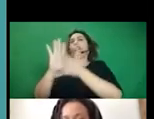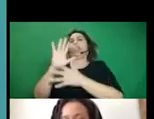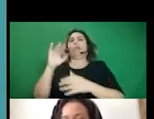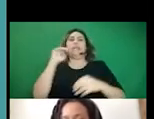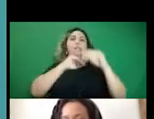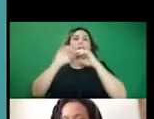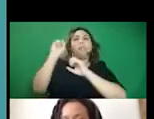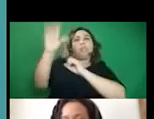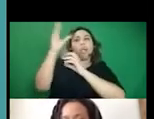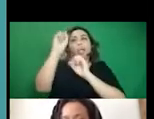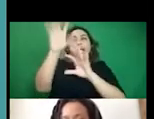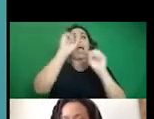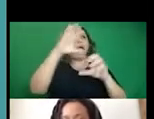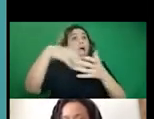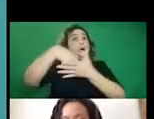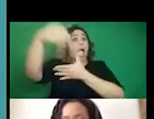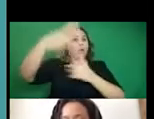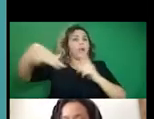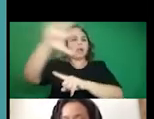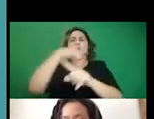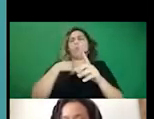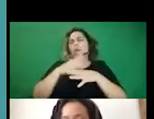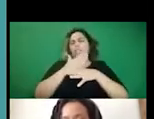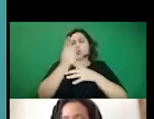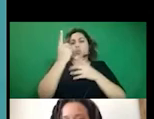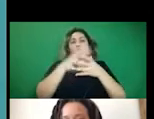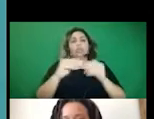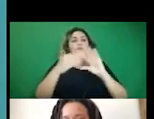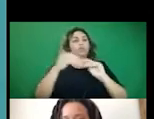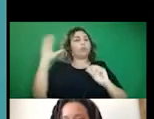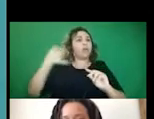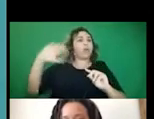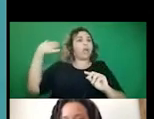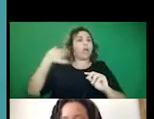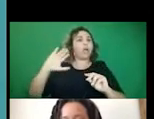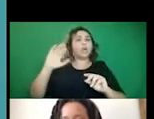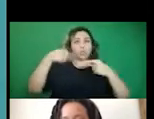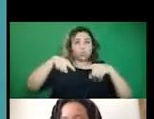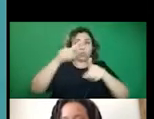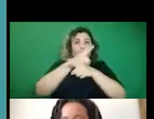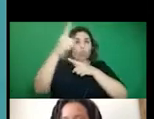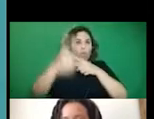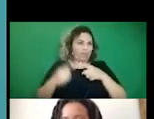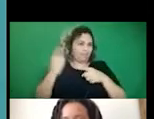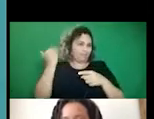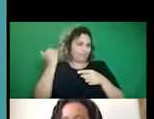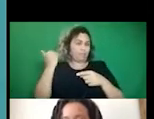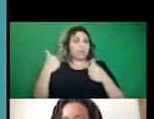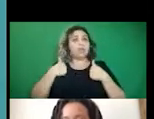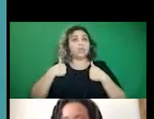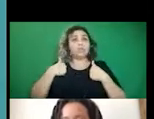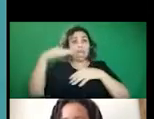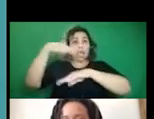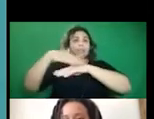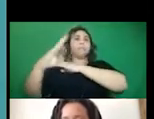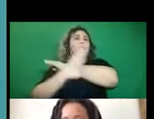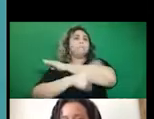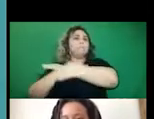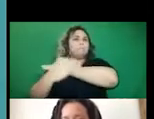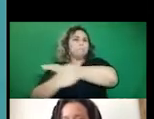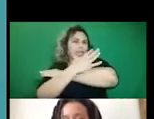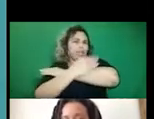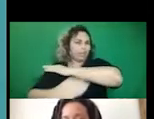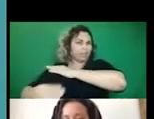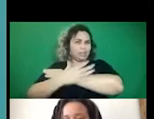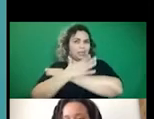I was sharing a story of the time during the weekend, I, I was at the beach, hanging